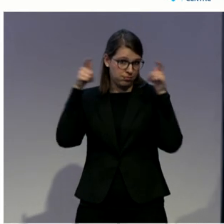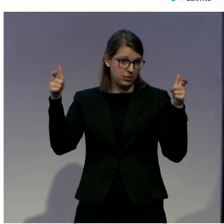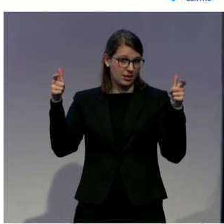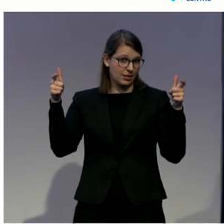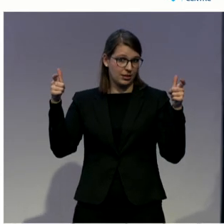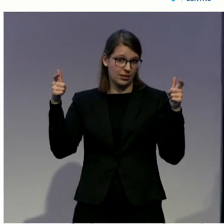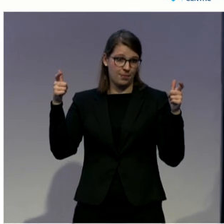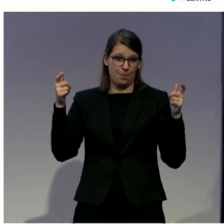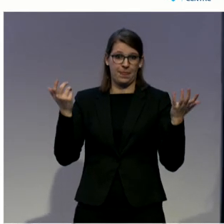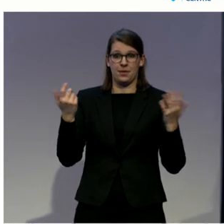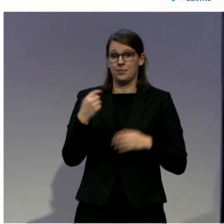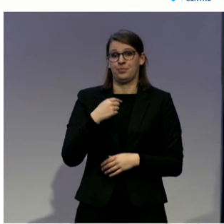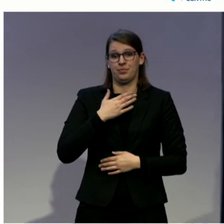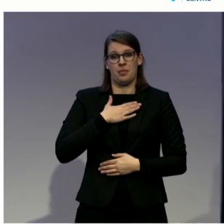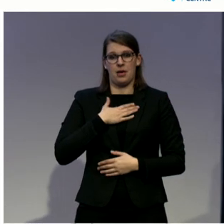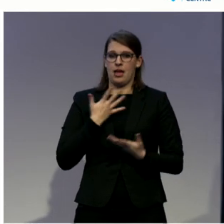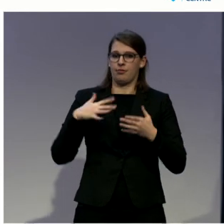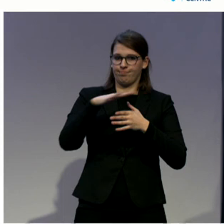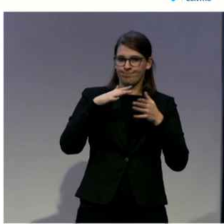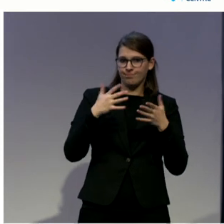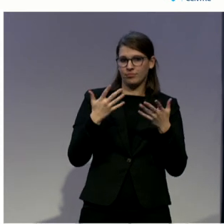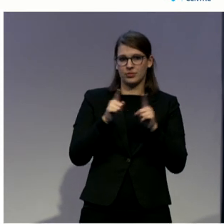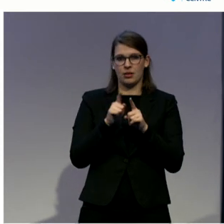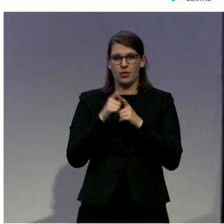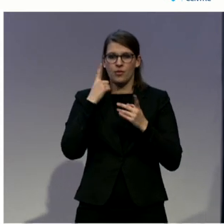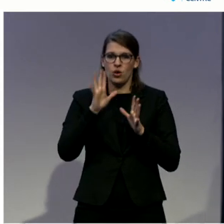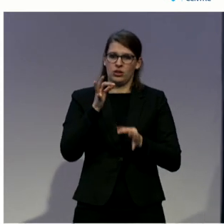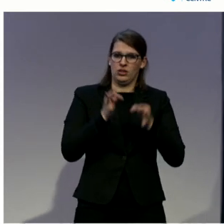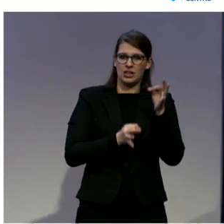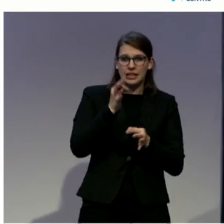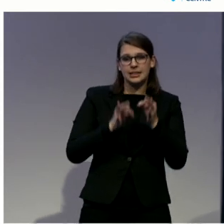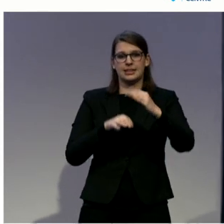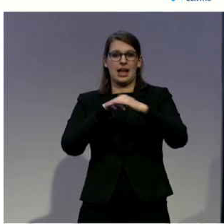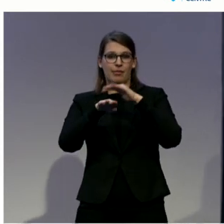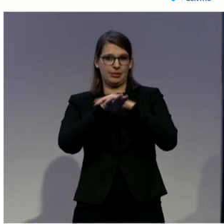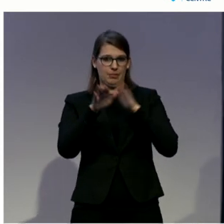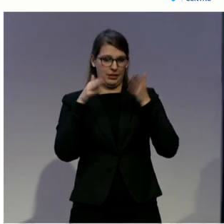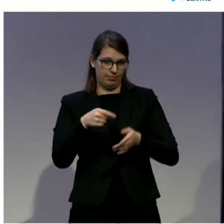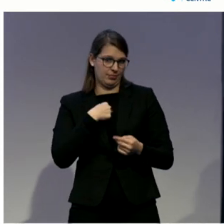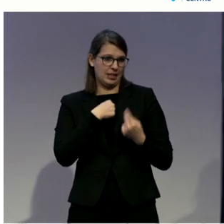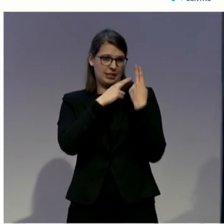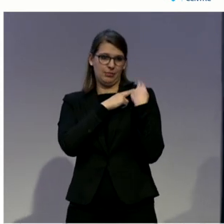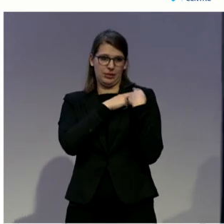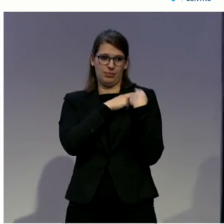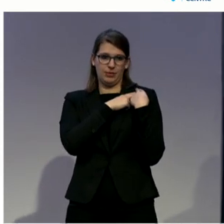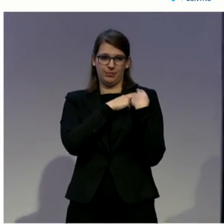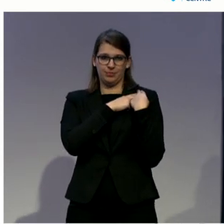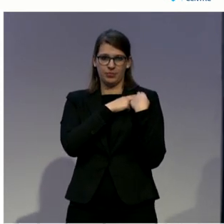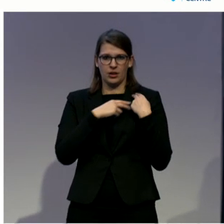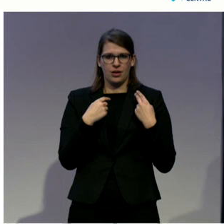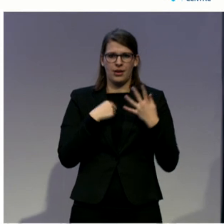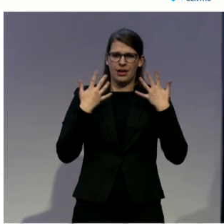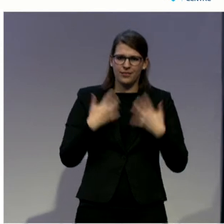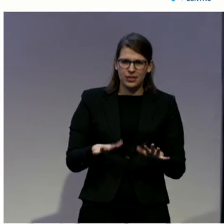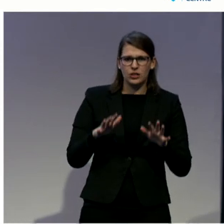to Justice Committee. We worked with the Bingham Centre for the Rule of Law on an international study into access